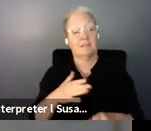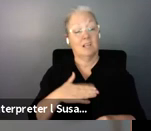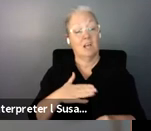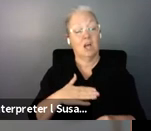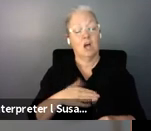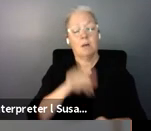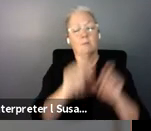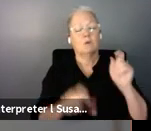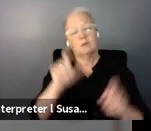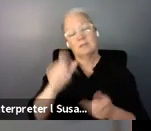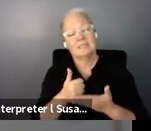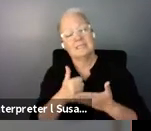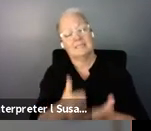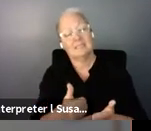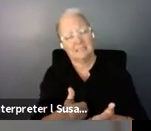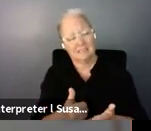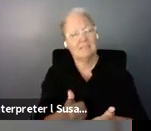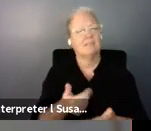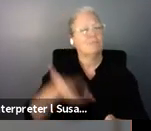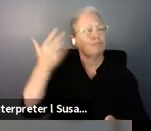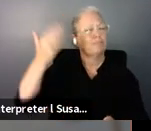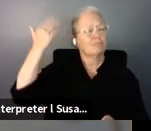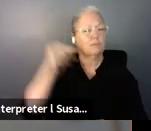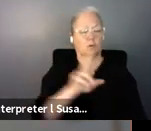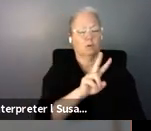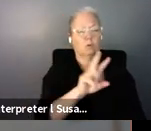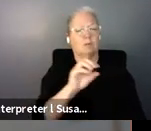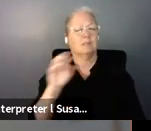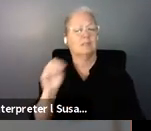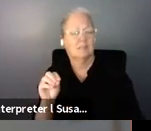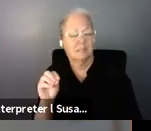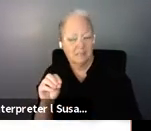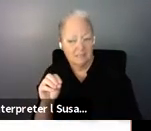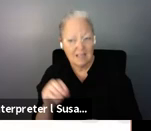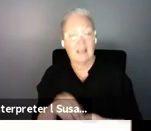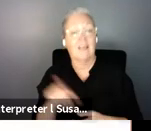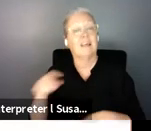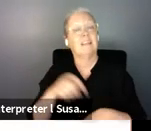2000s when disability support was very limited next